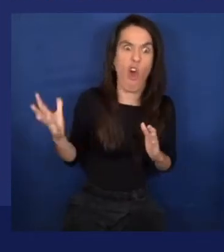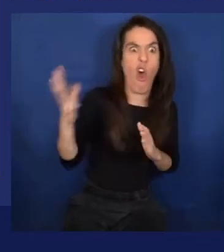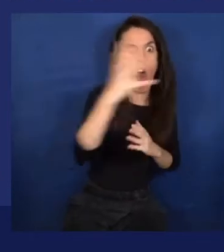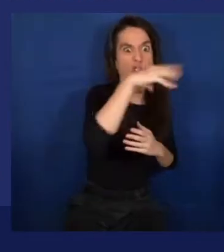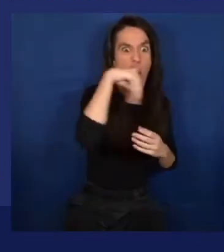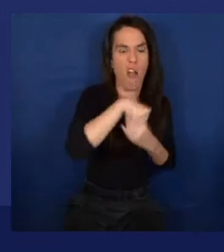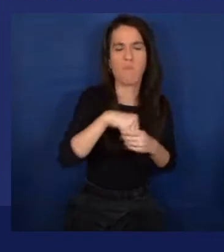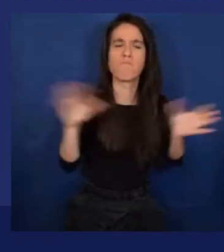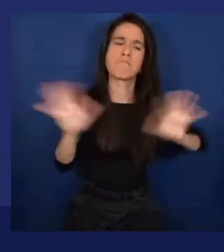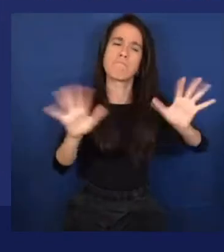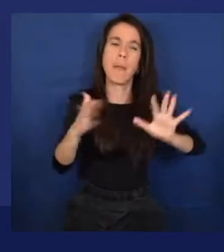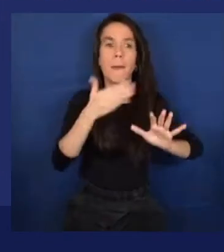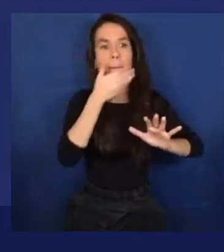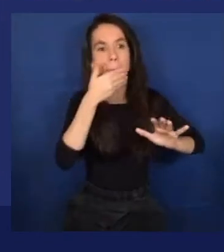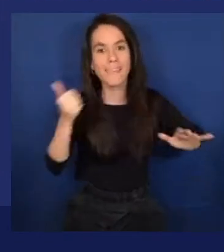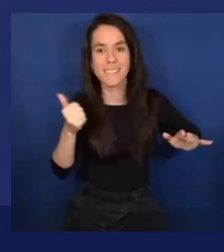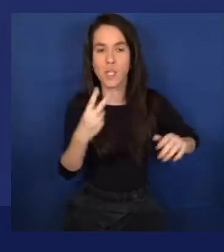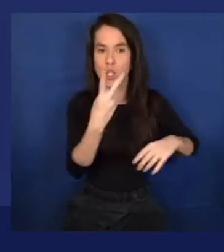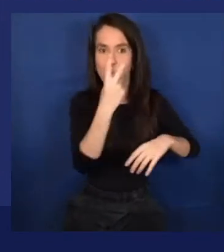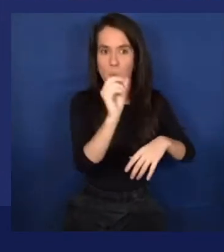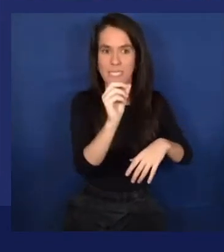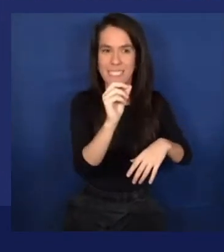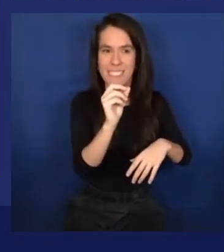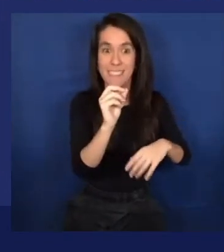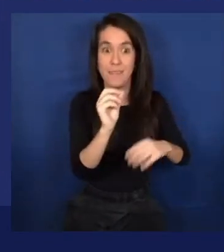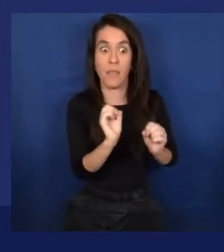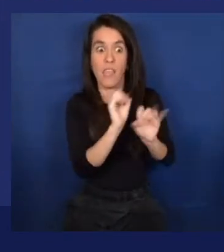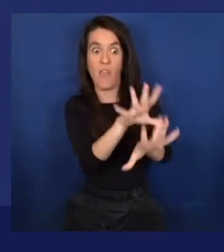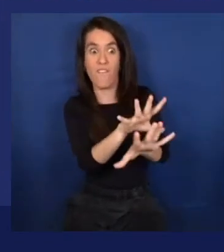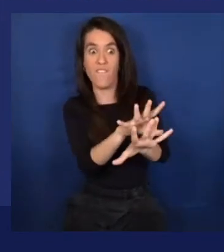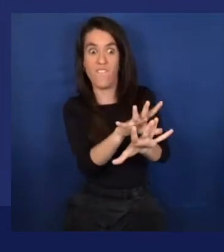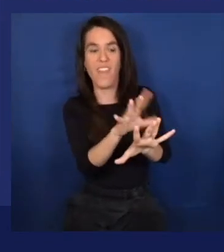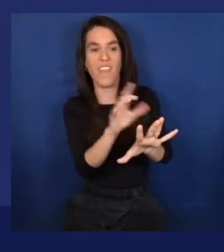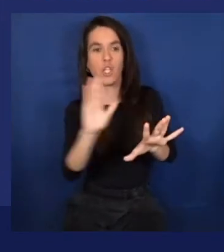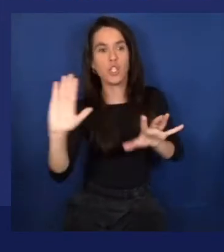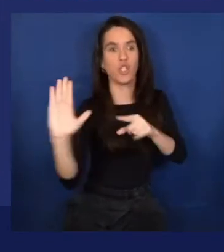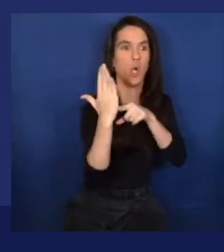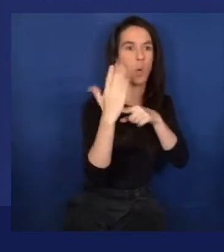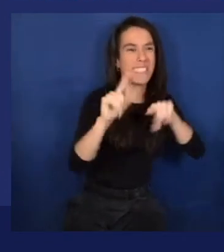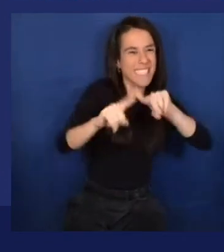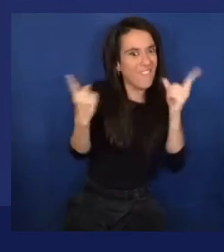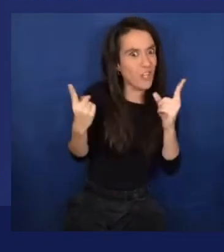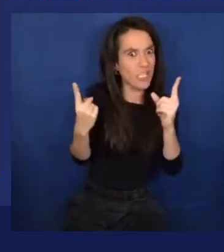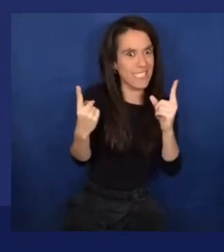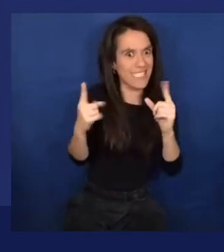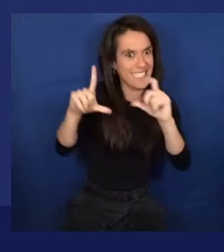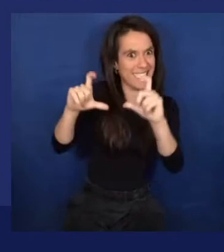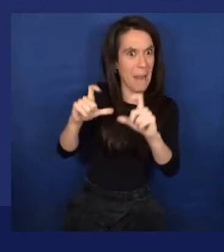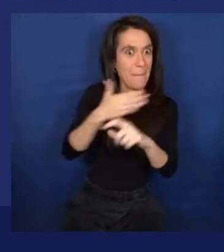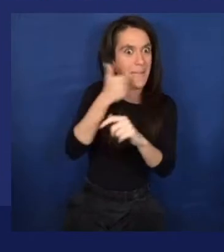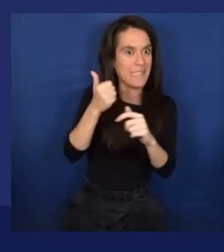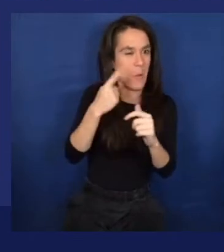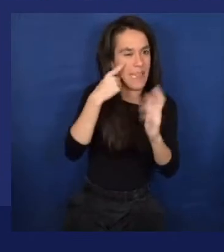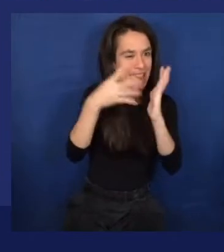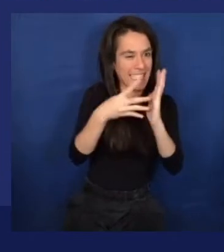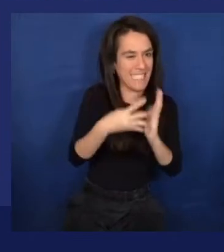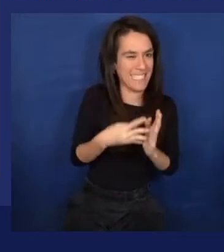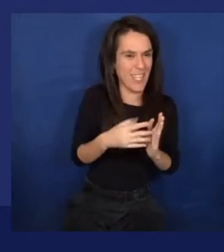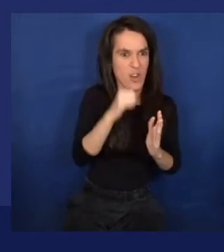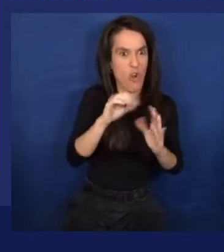you train a model with an image and you show the same image. Yeah, of course, that's tricky. So let's say we just take